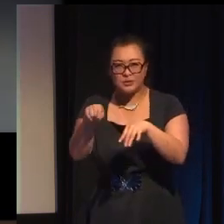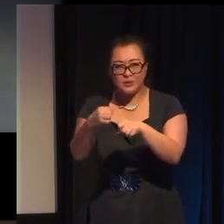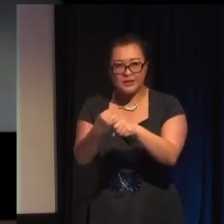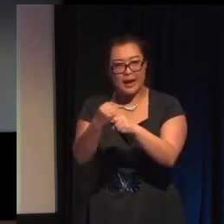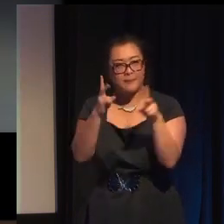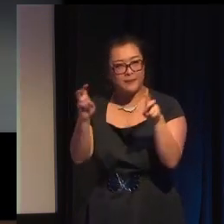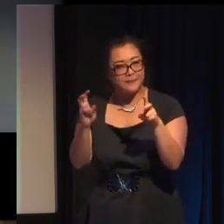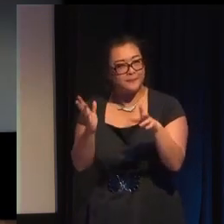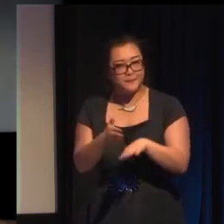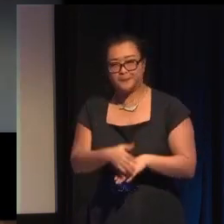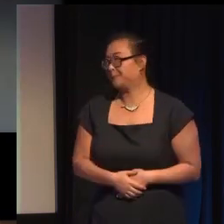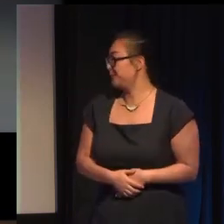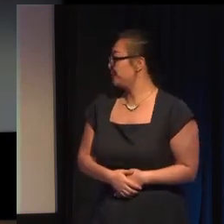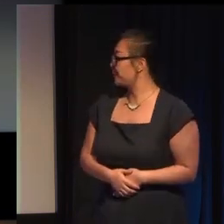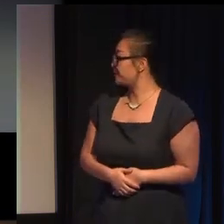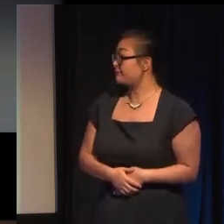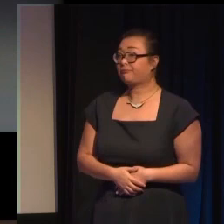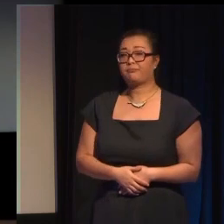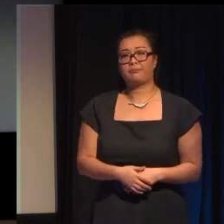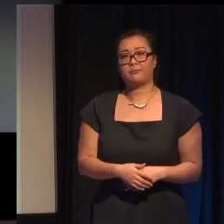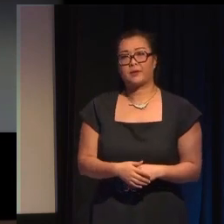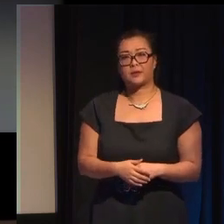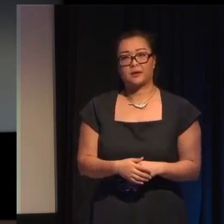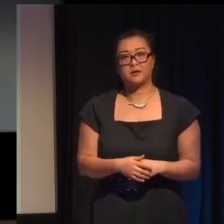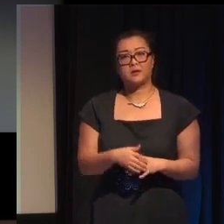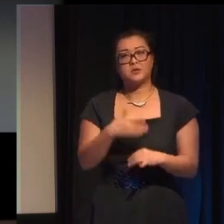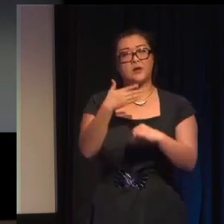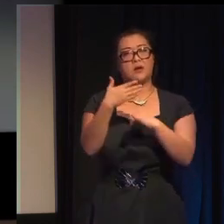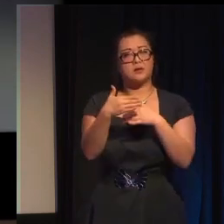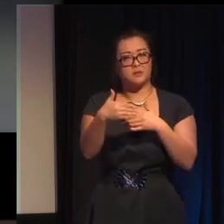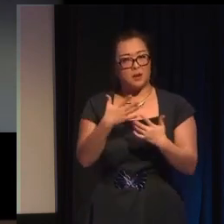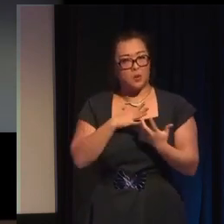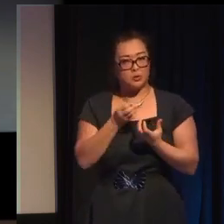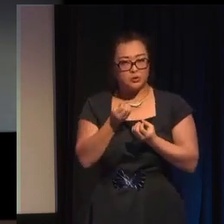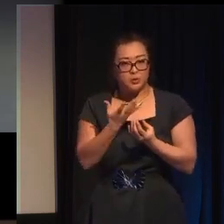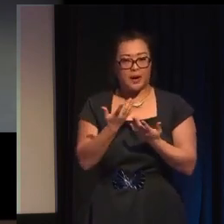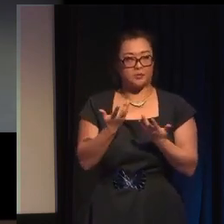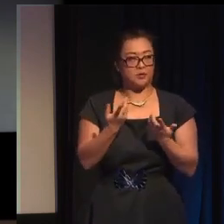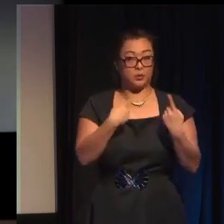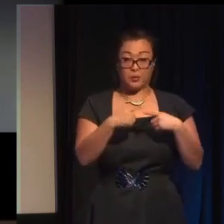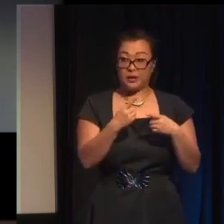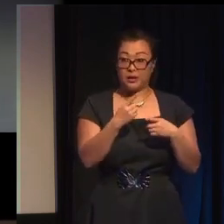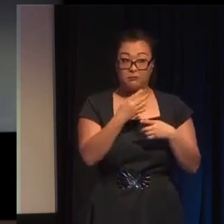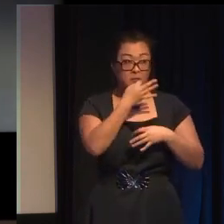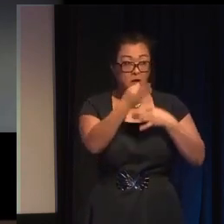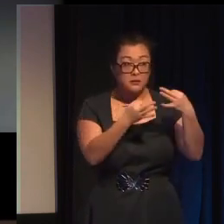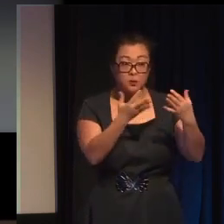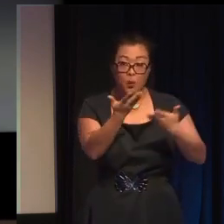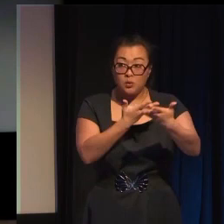so the final bit I'd like to talk about is how we sought consultation about specific scenes of racial discrimination